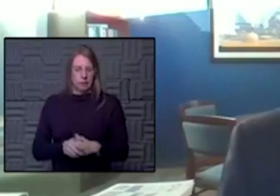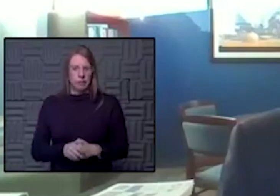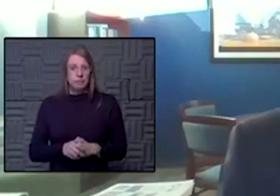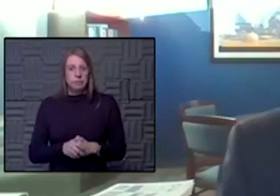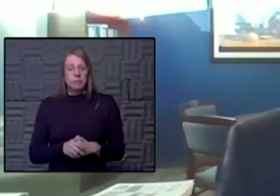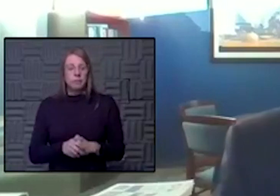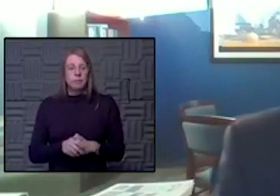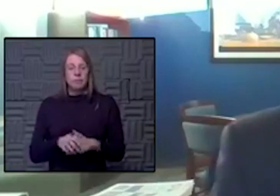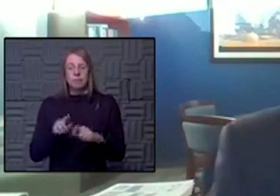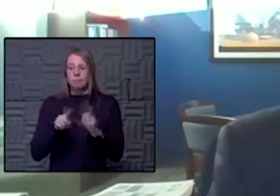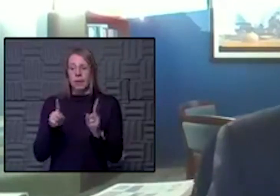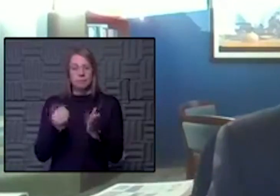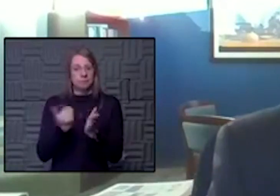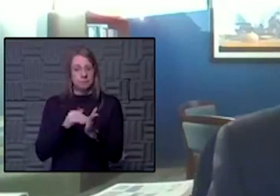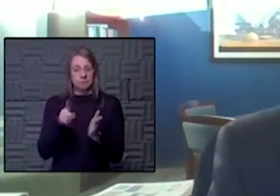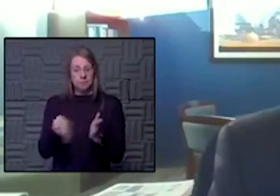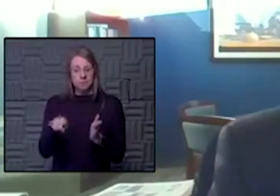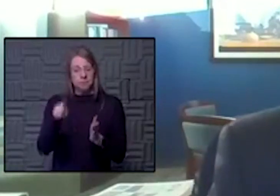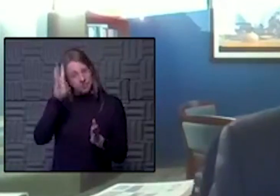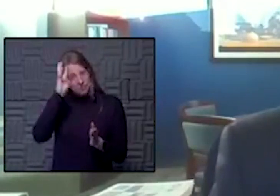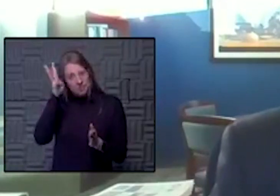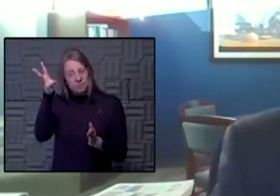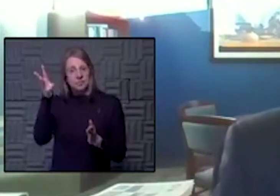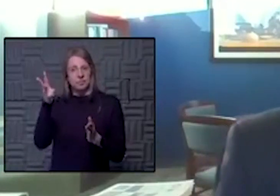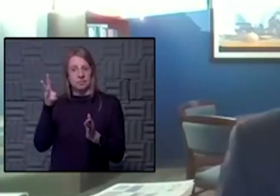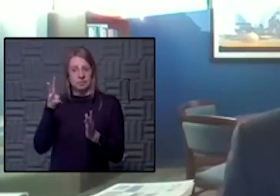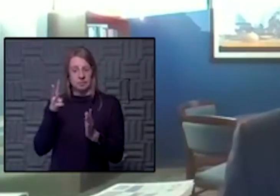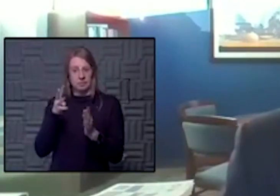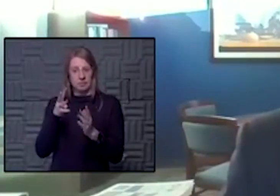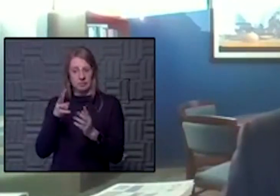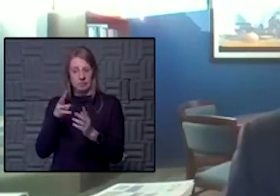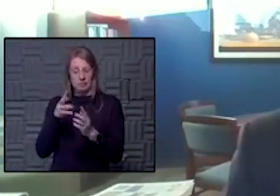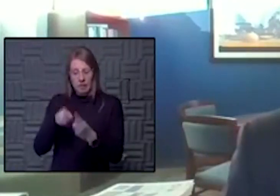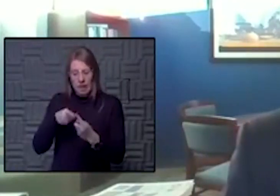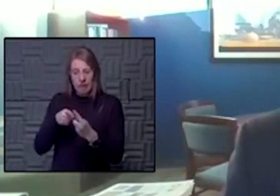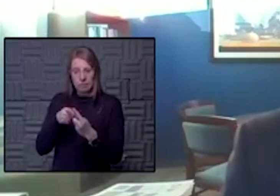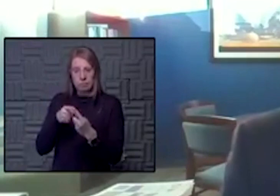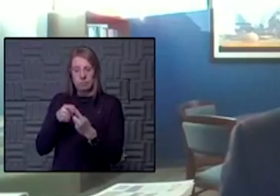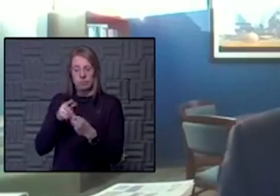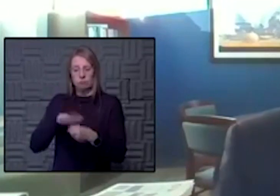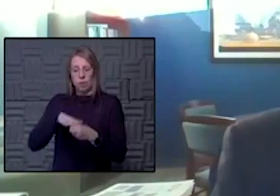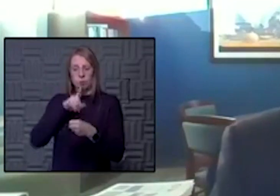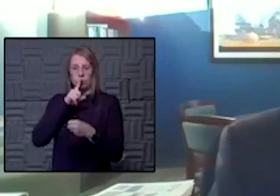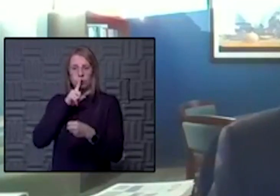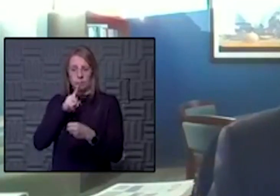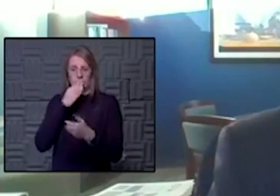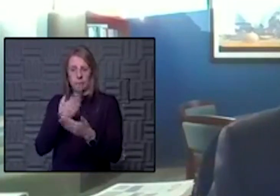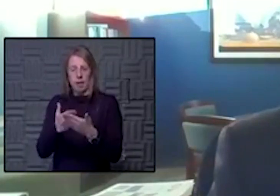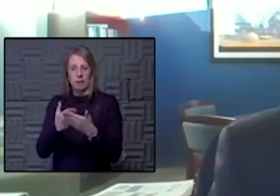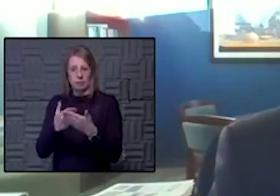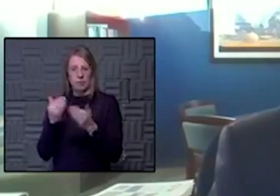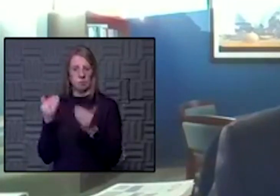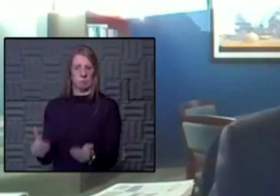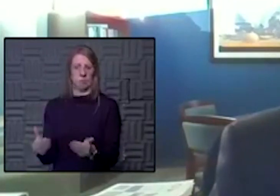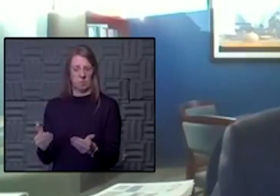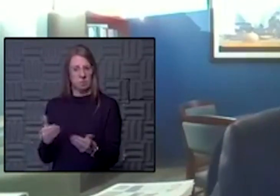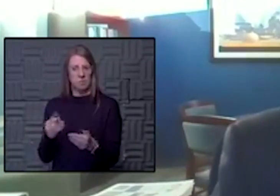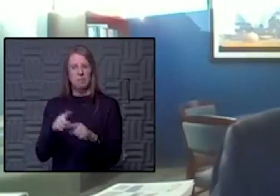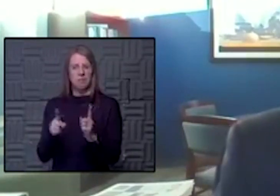innovative and deal with the pressure well and move forward. But I'm sure they're feeling some frustration